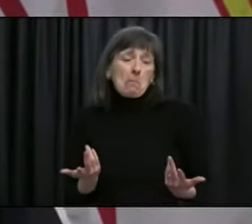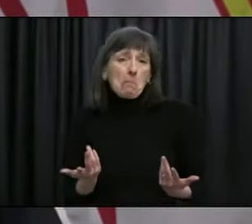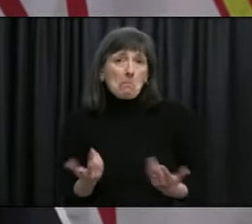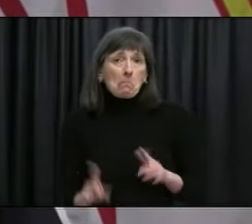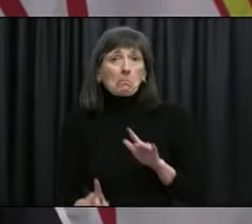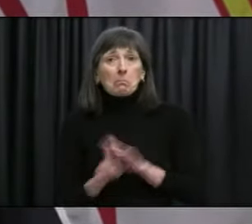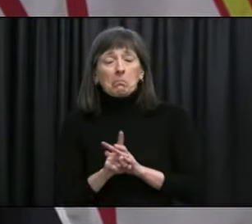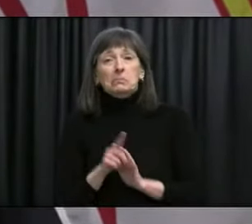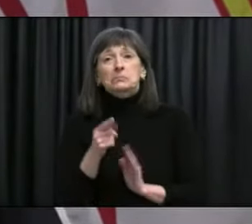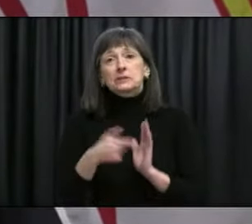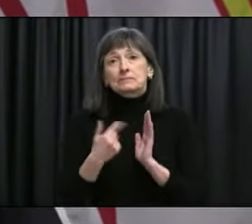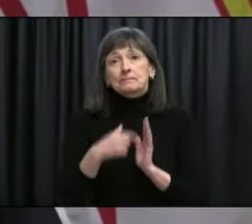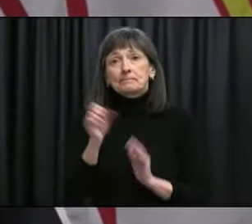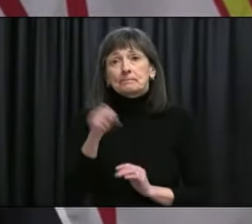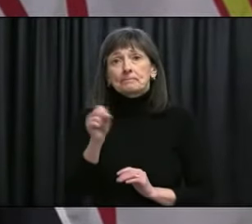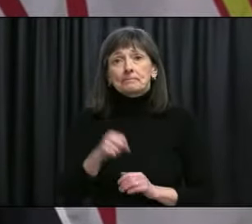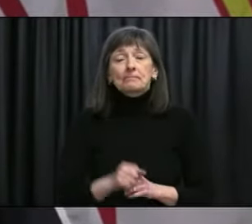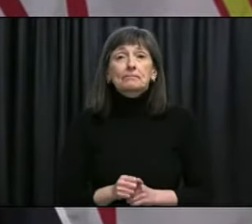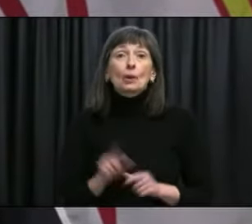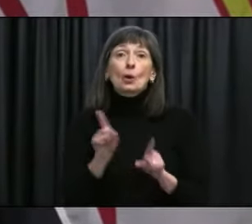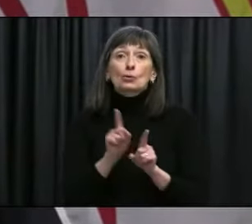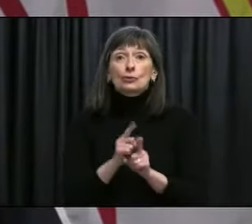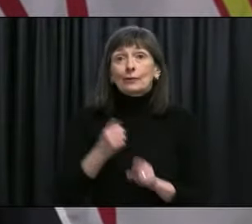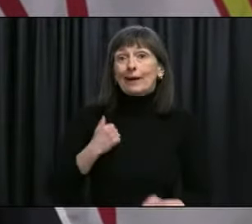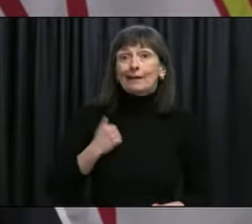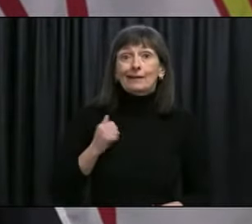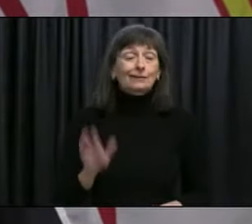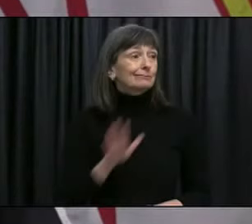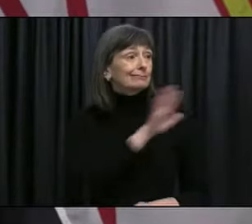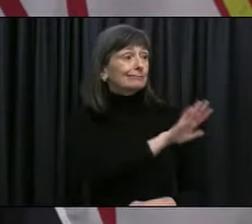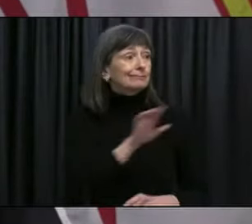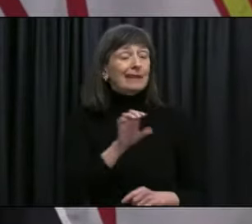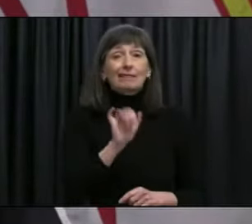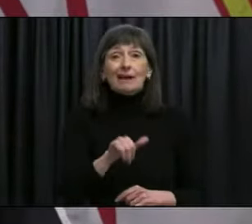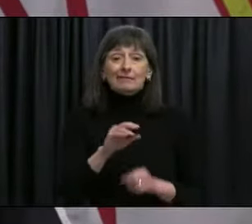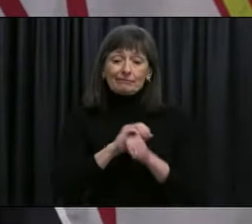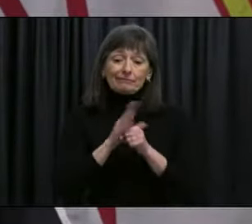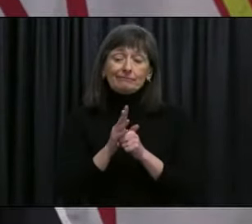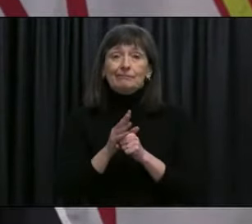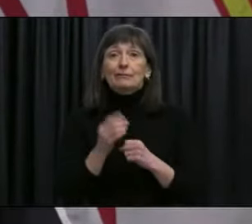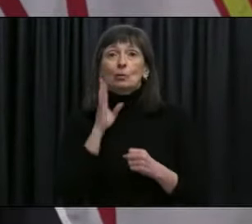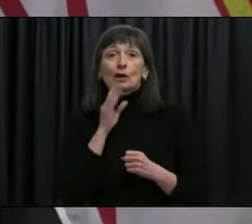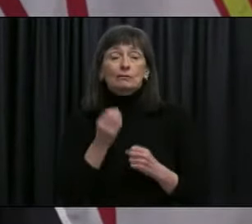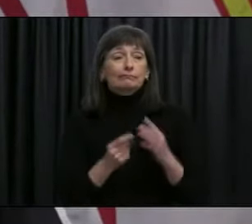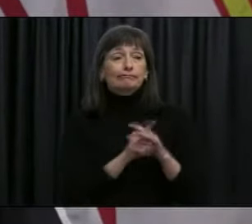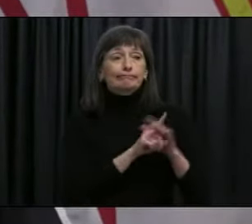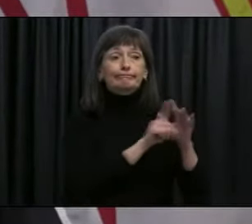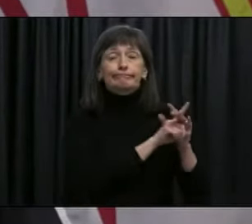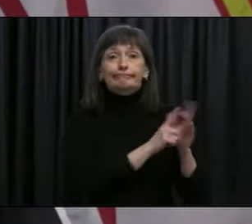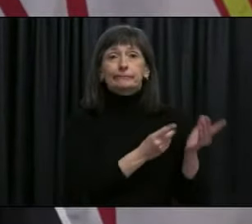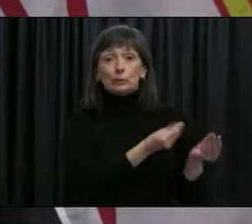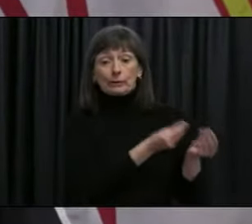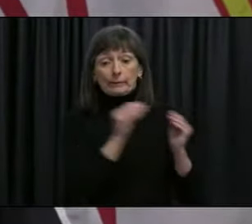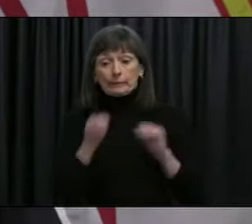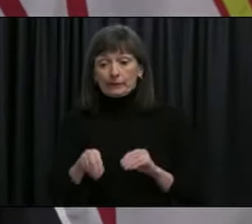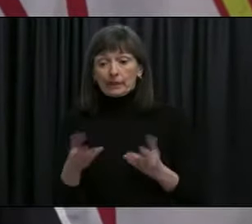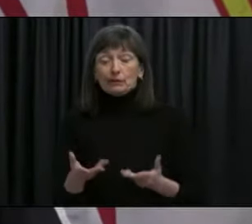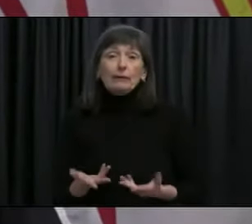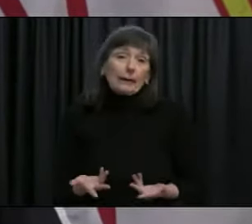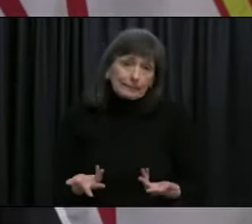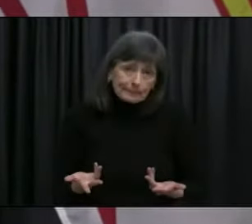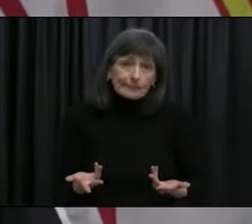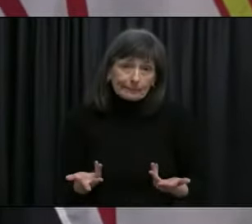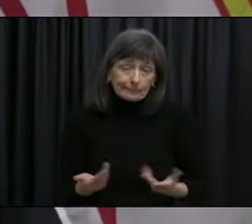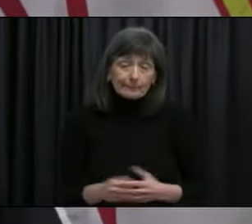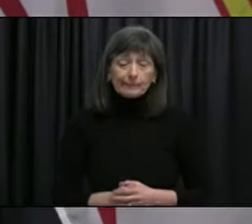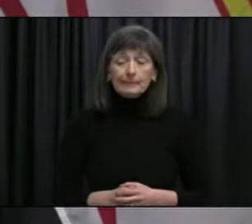that's happening. we're seeing it in other places in this country. So, um, it's, uh, we obviously any variant